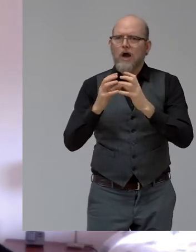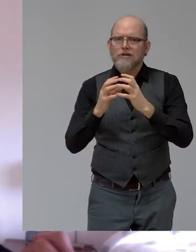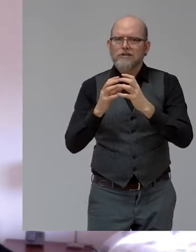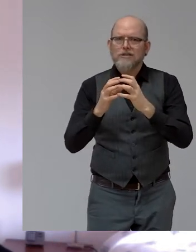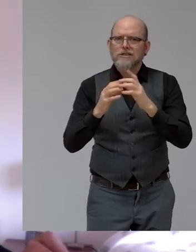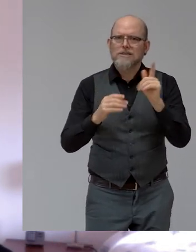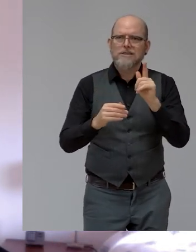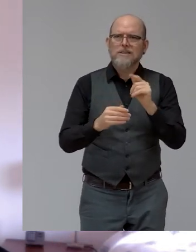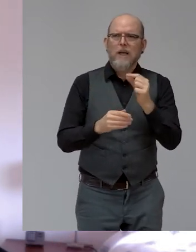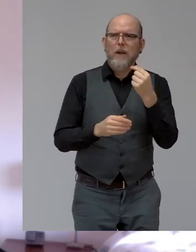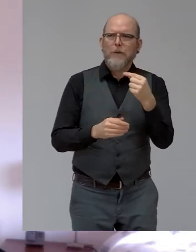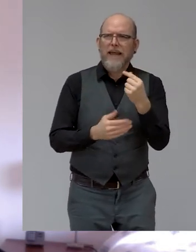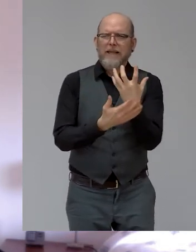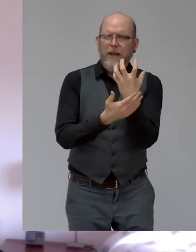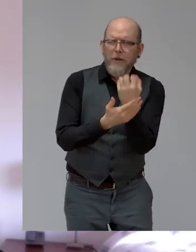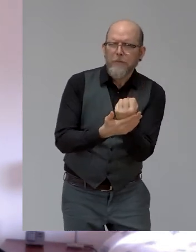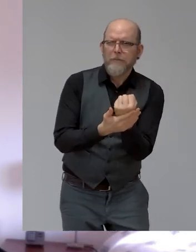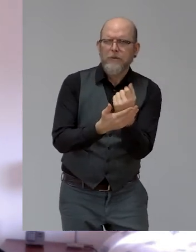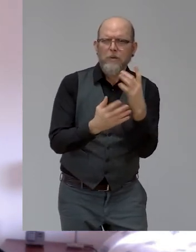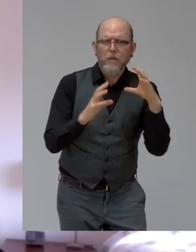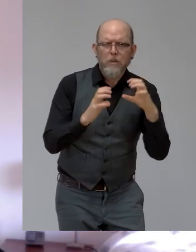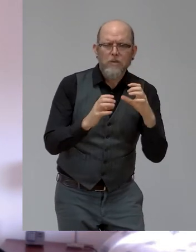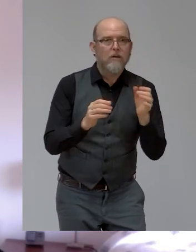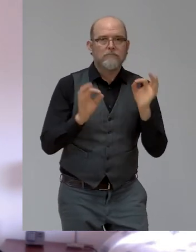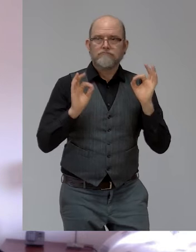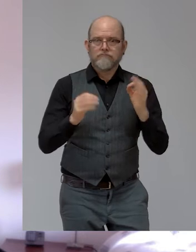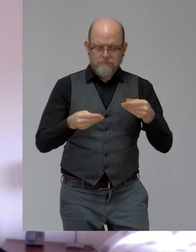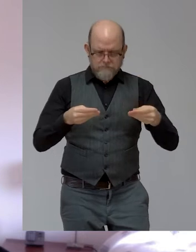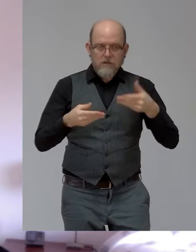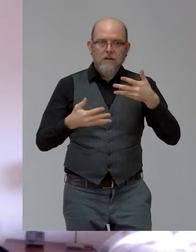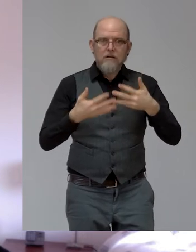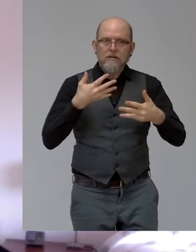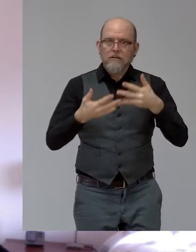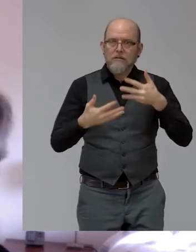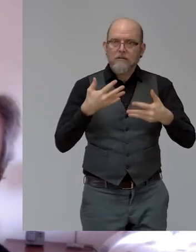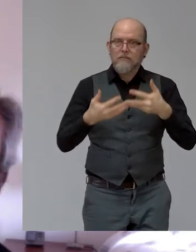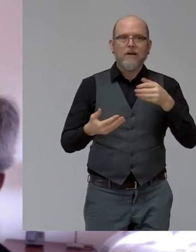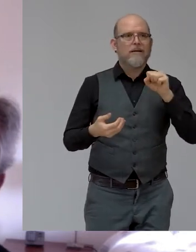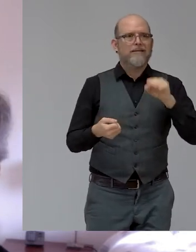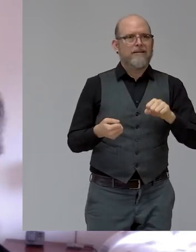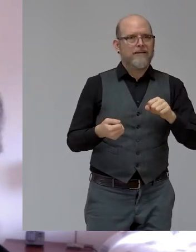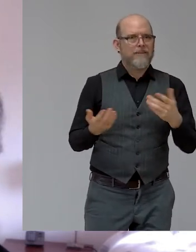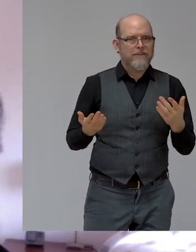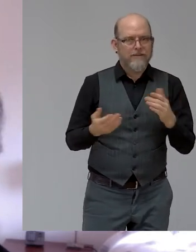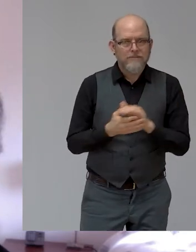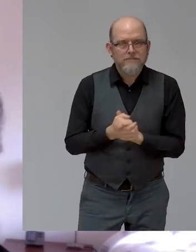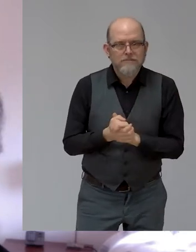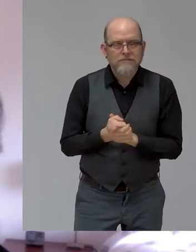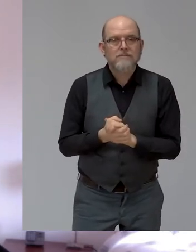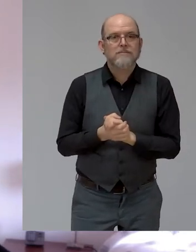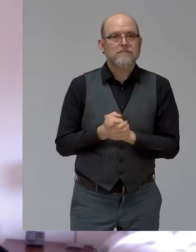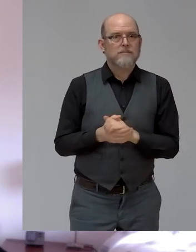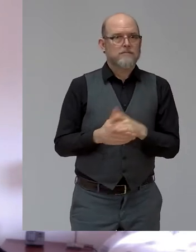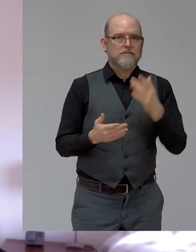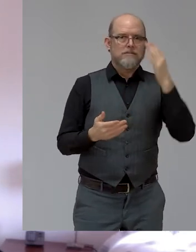you know what, you've got a card designed specifically for you that can help you read the letters, know where to insert the